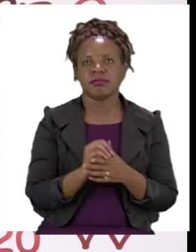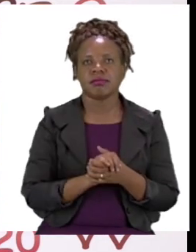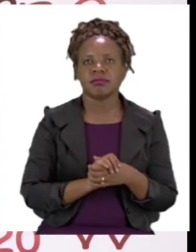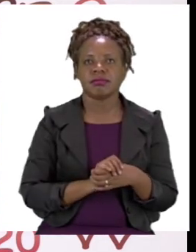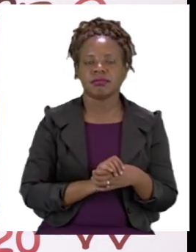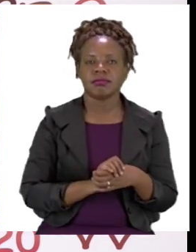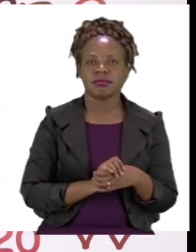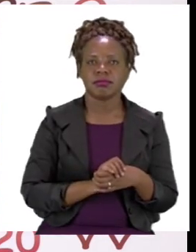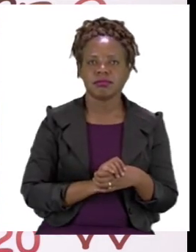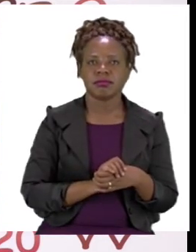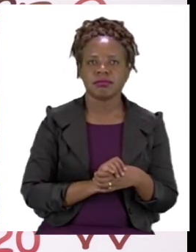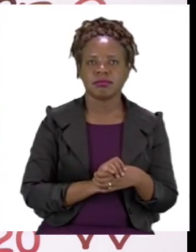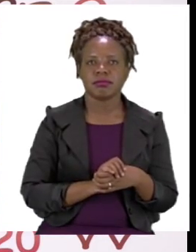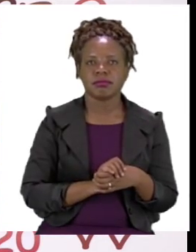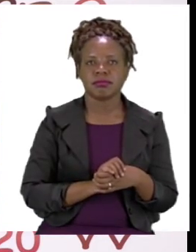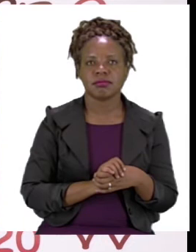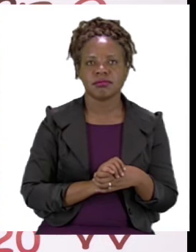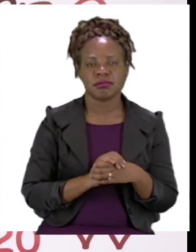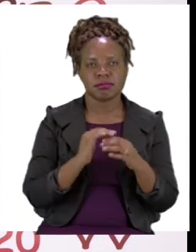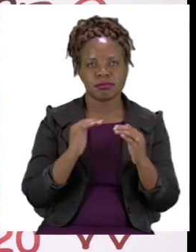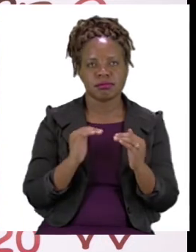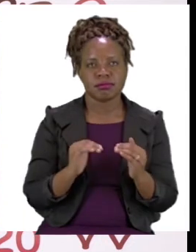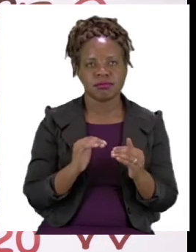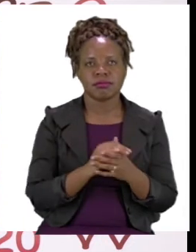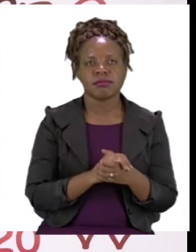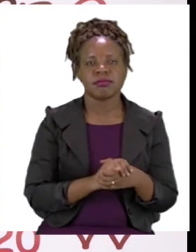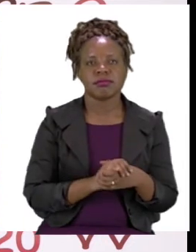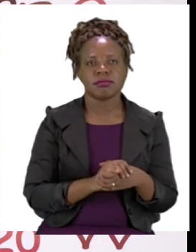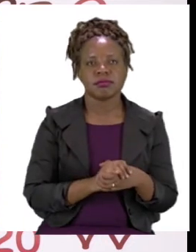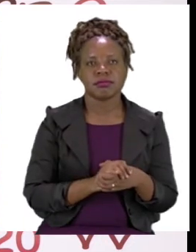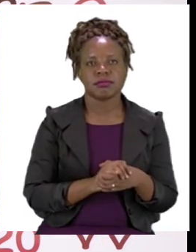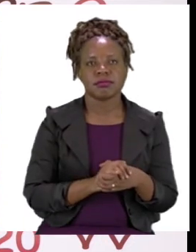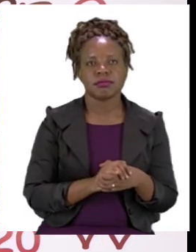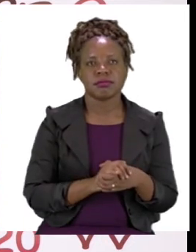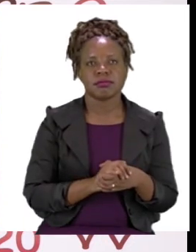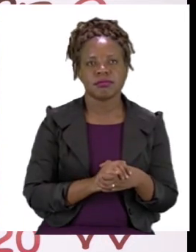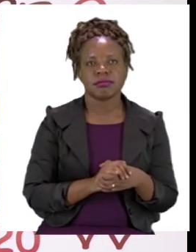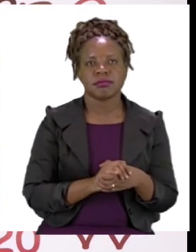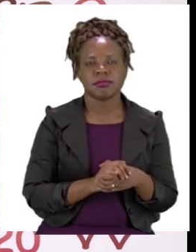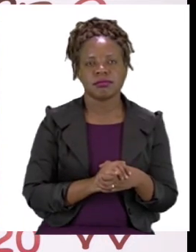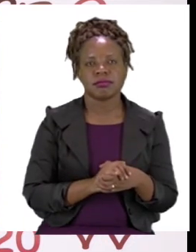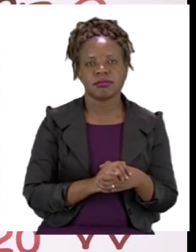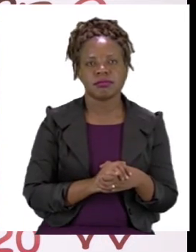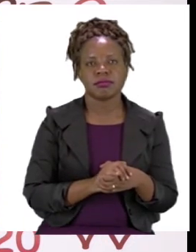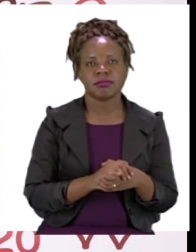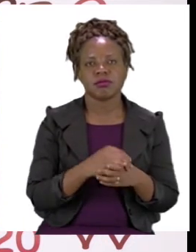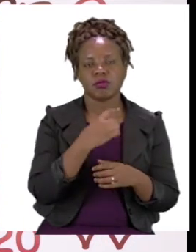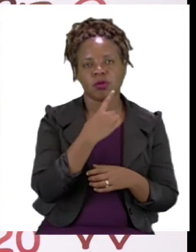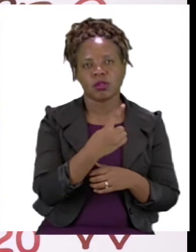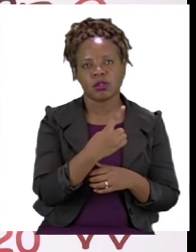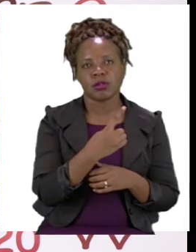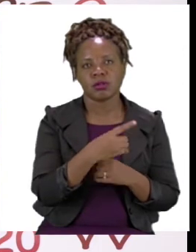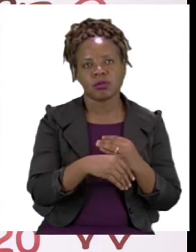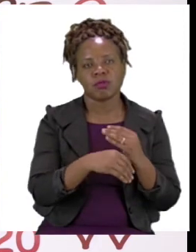Let's now do one more together before I leave you to do it by yourselves. The next one says 1